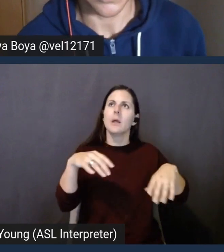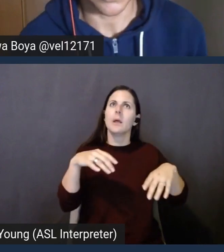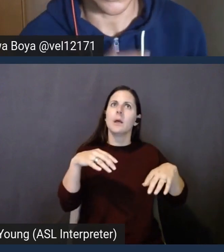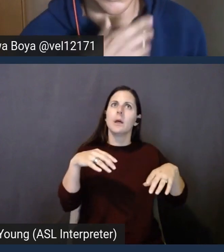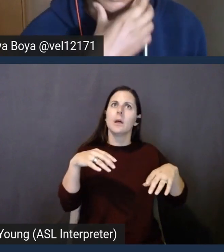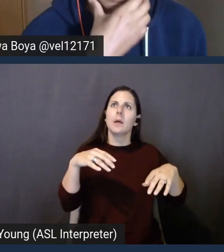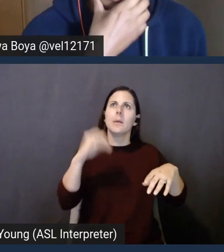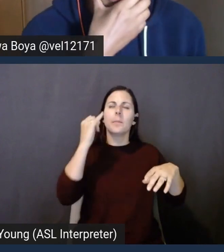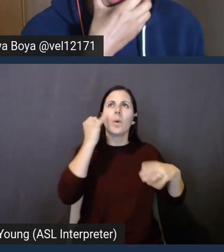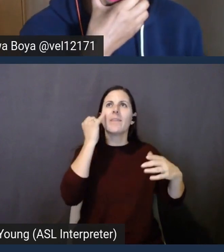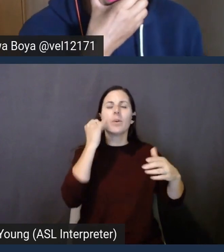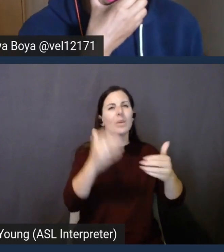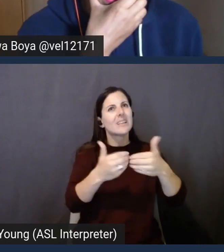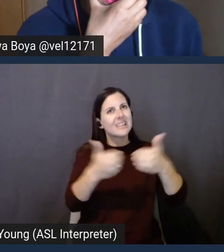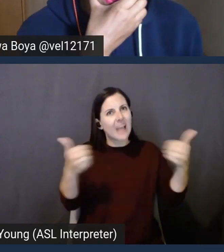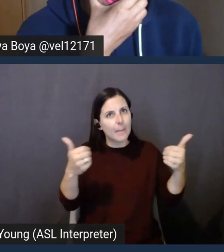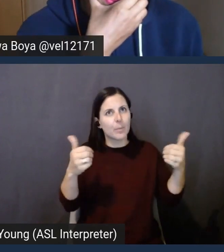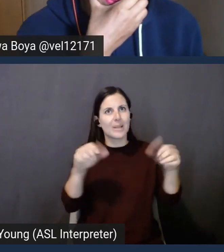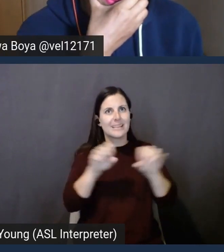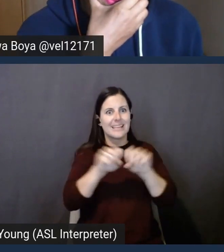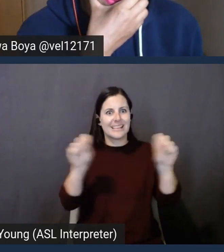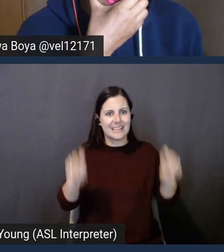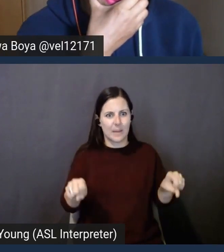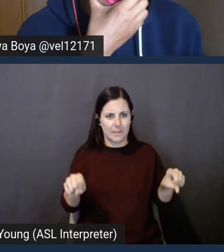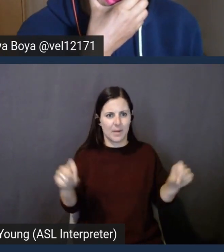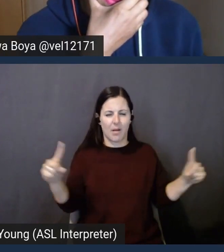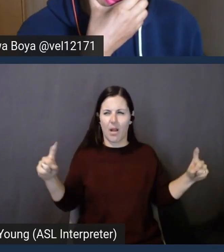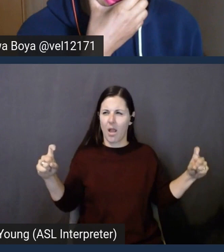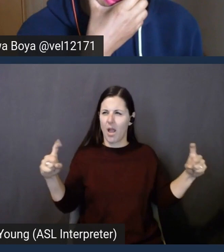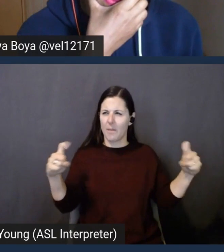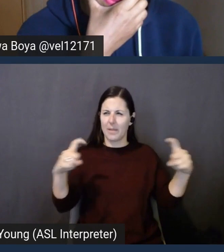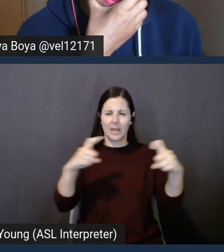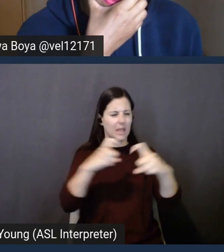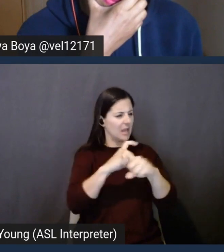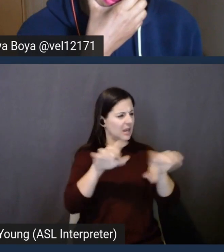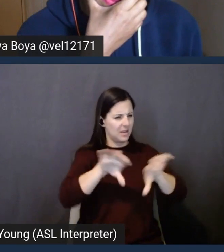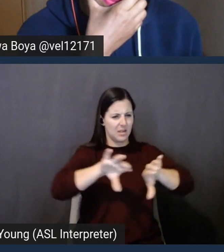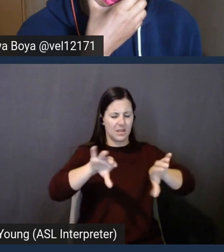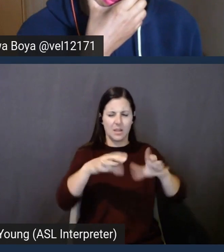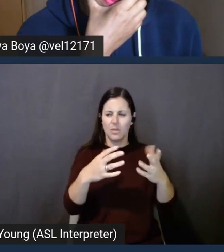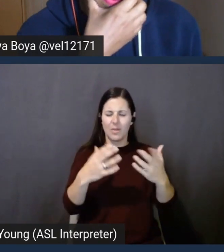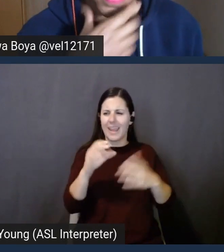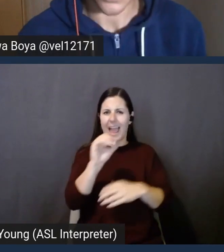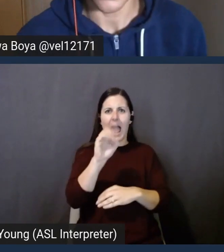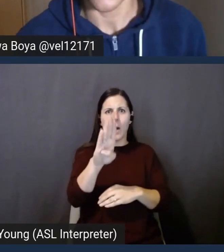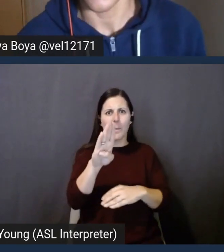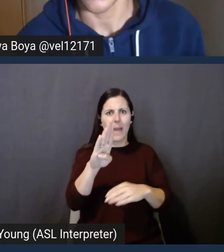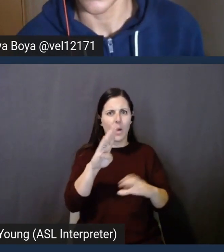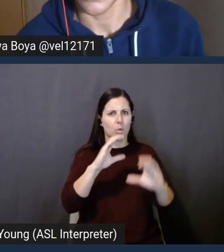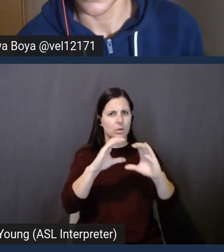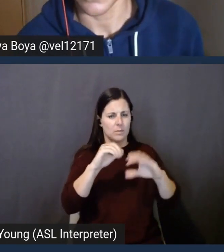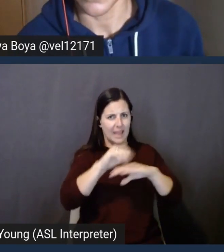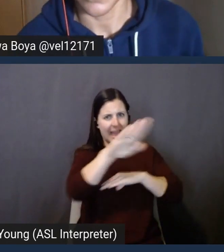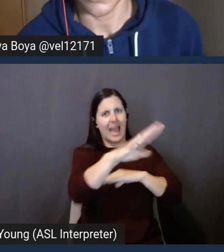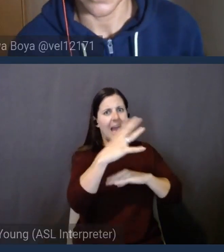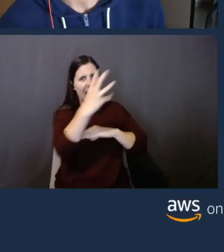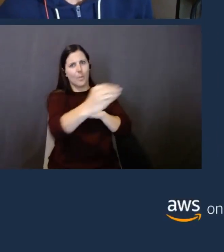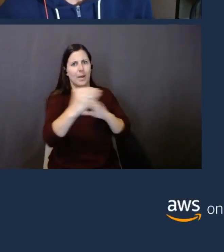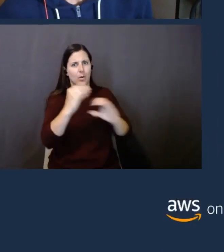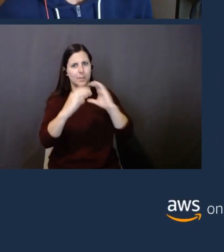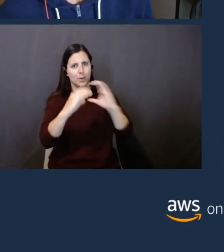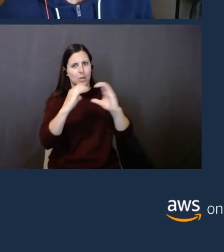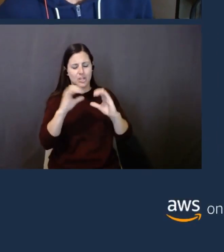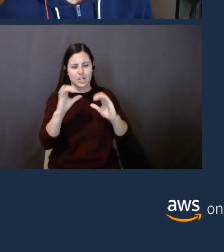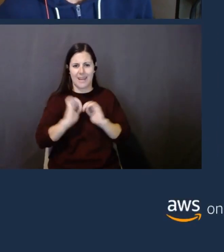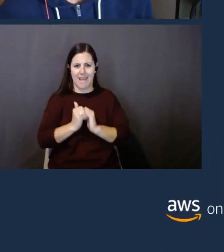were... It's so much more complicated. You were able to take us through outbound communication management with an integration to